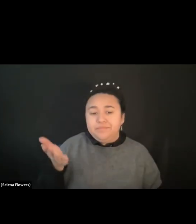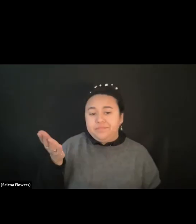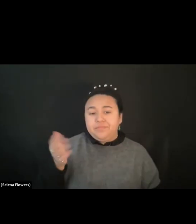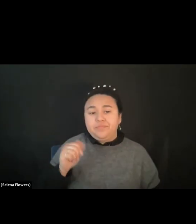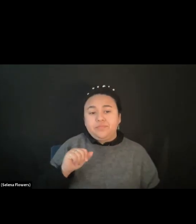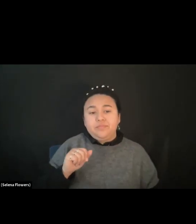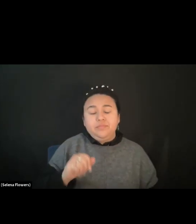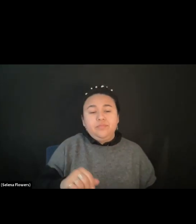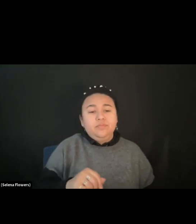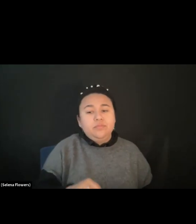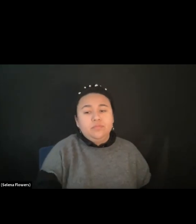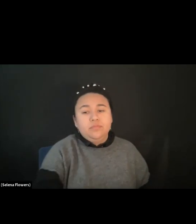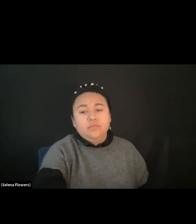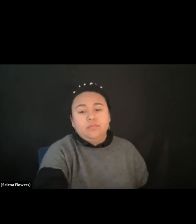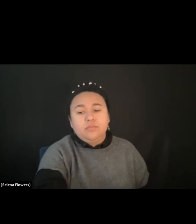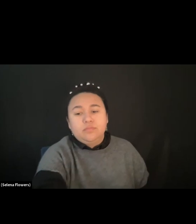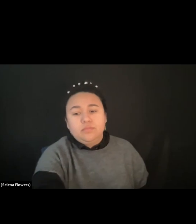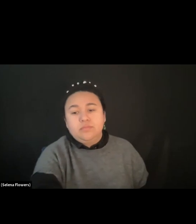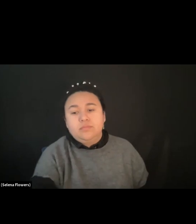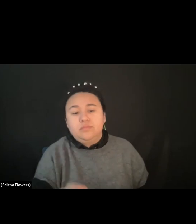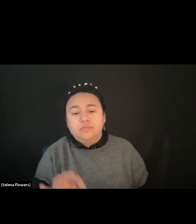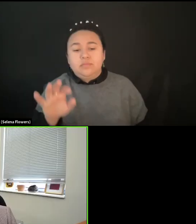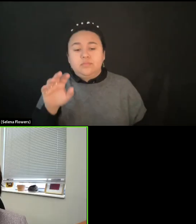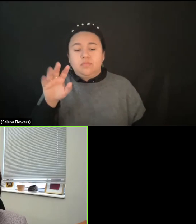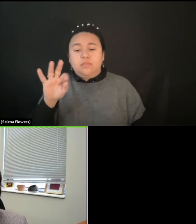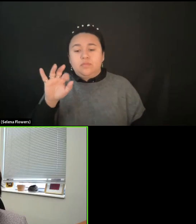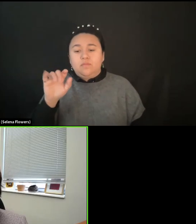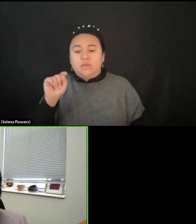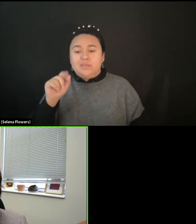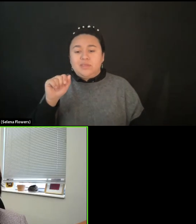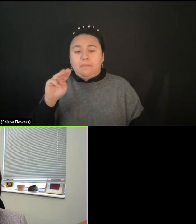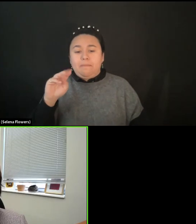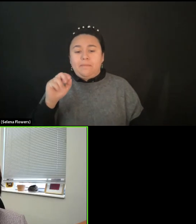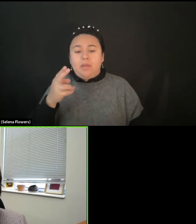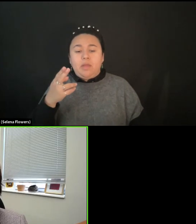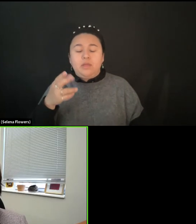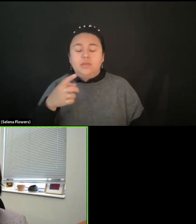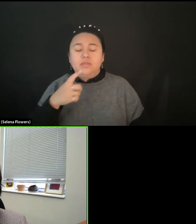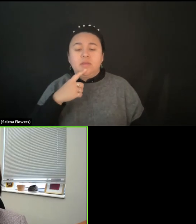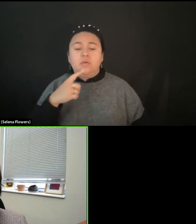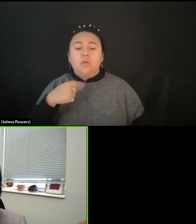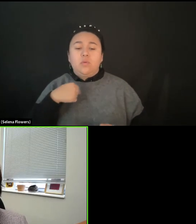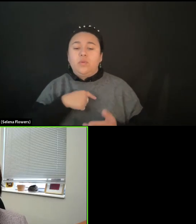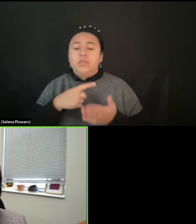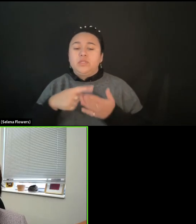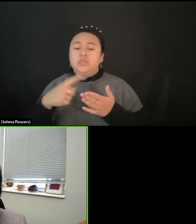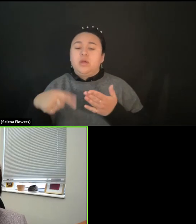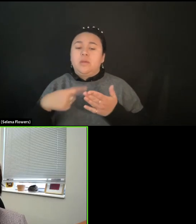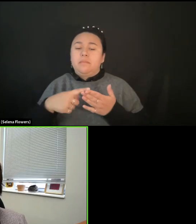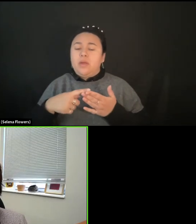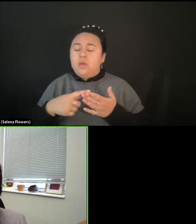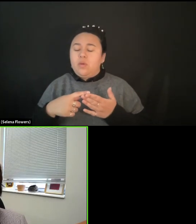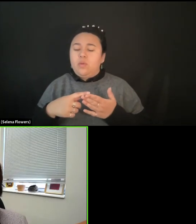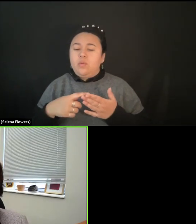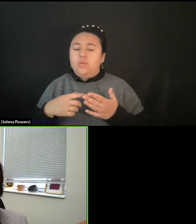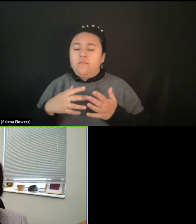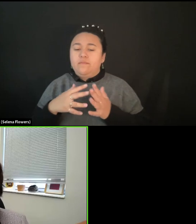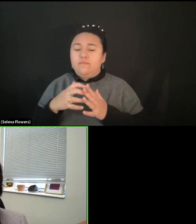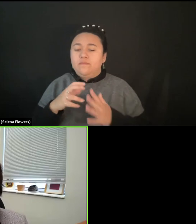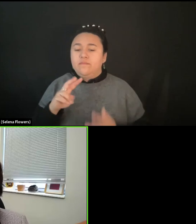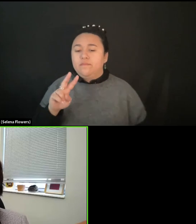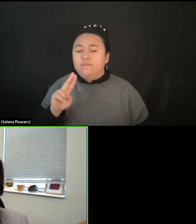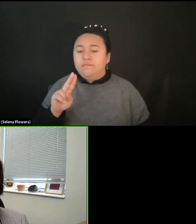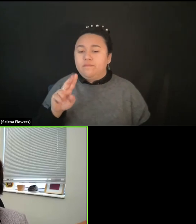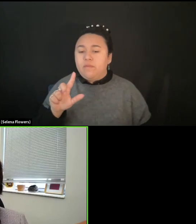Could we say that the vulnerability of the body that Kayvon also pointed